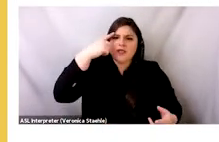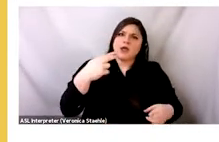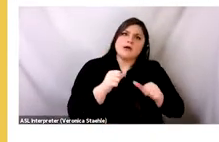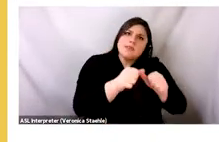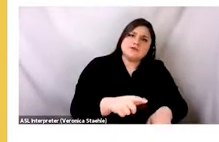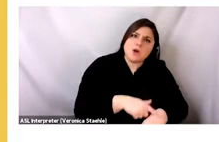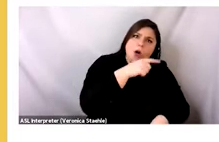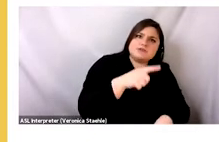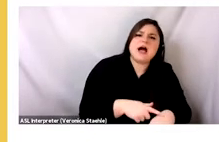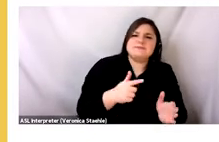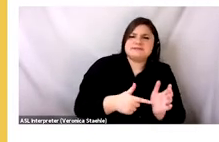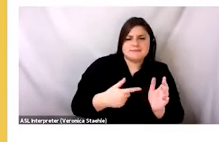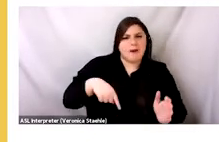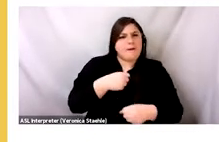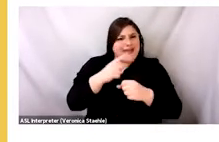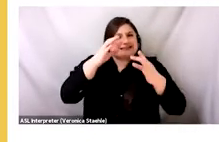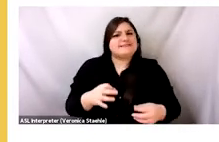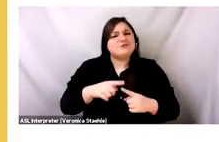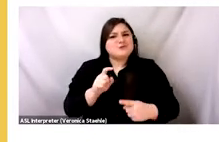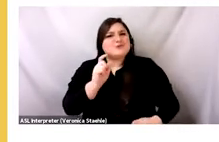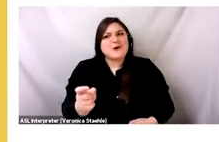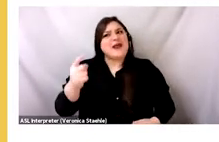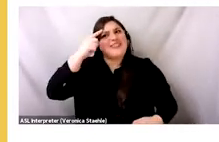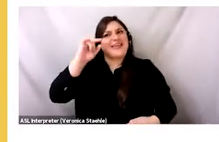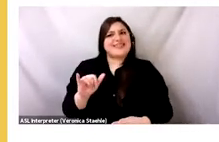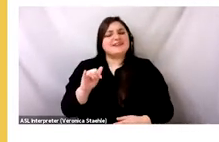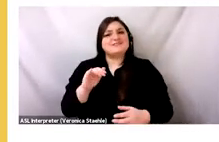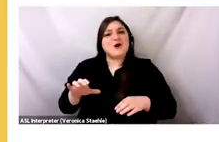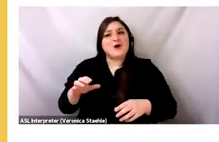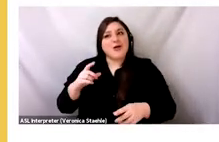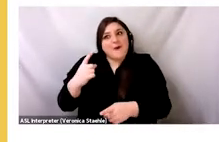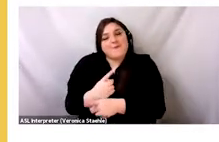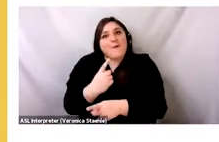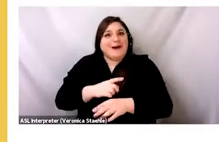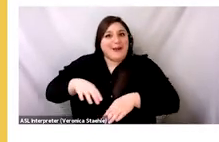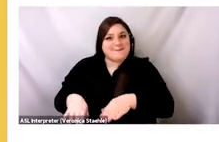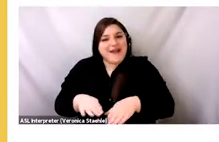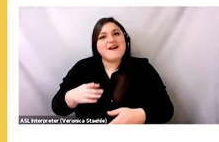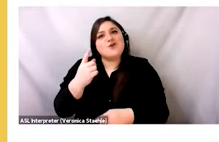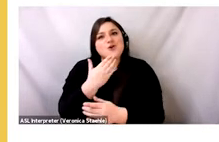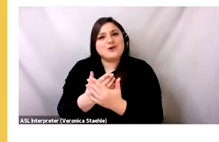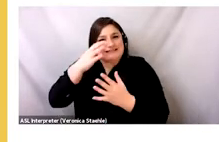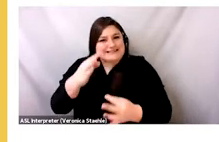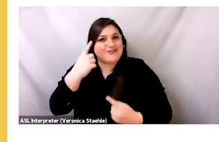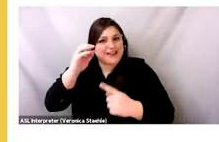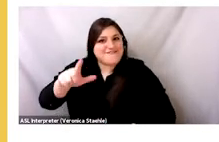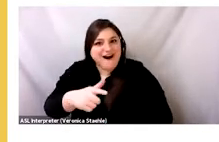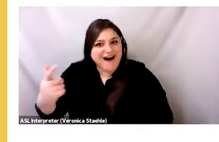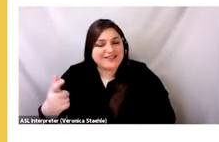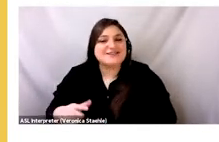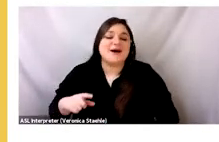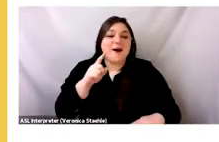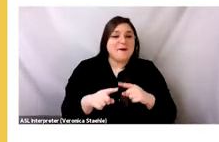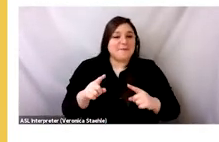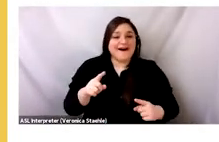landfilling, but we also have to face the fact that most of us donate clothing to make room for new clothing. The cycle of donating the old and buying the